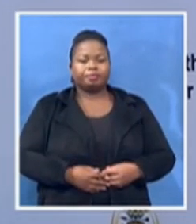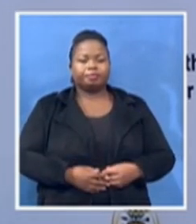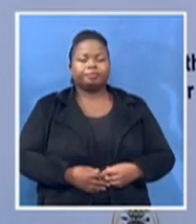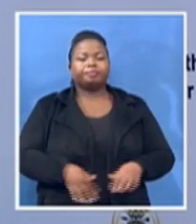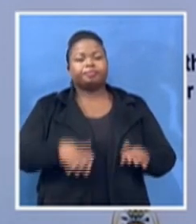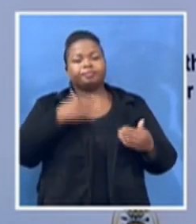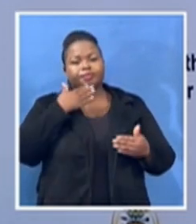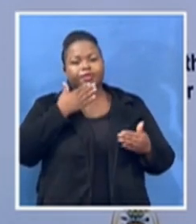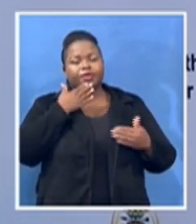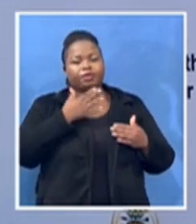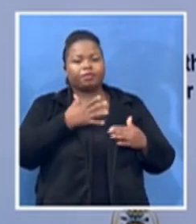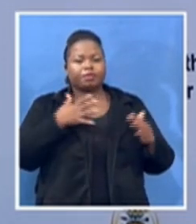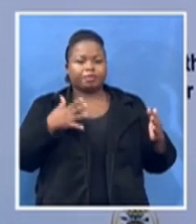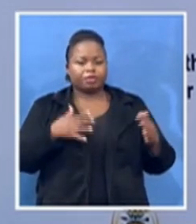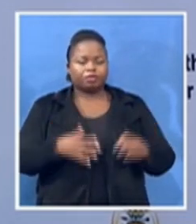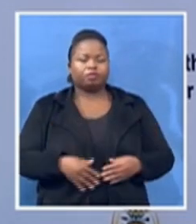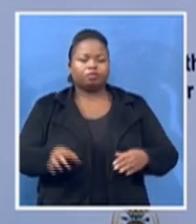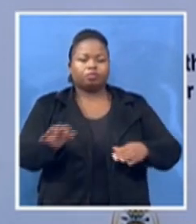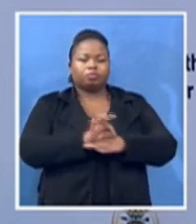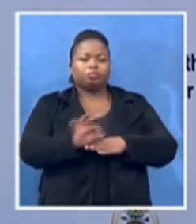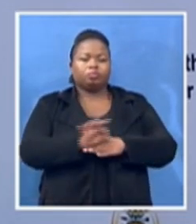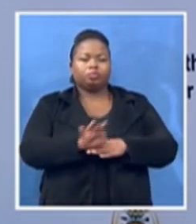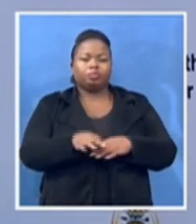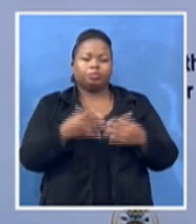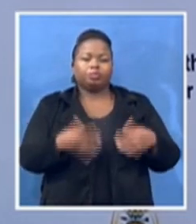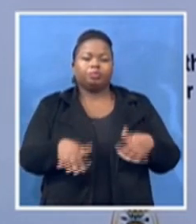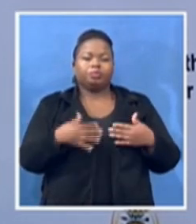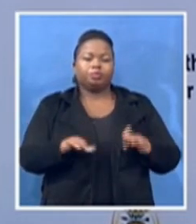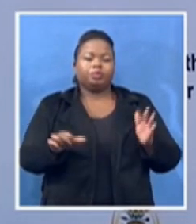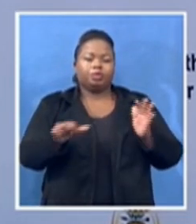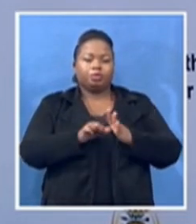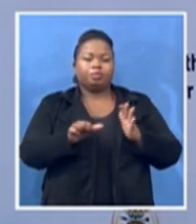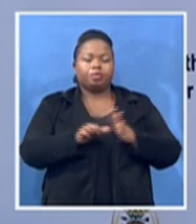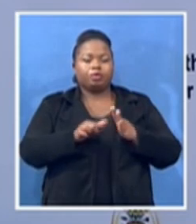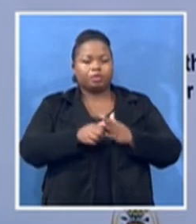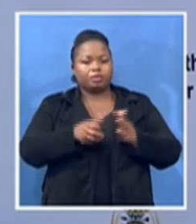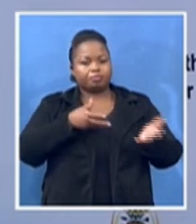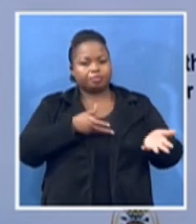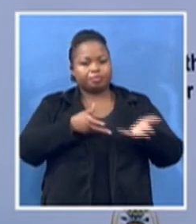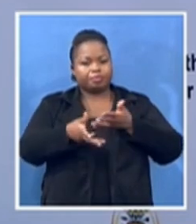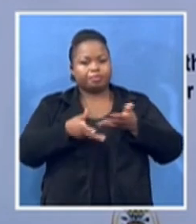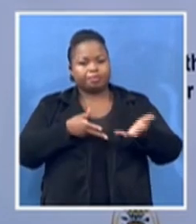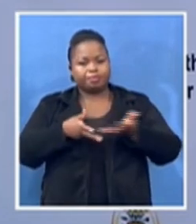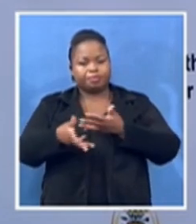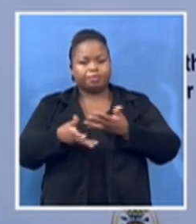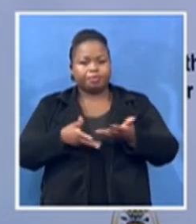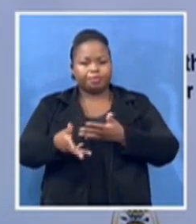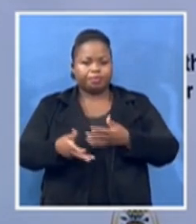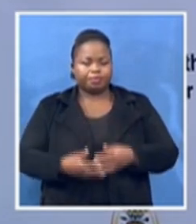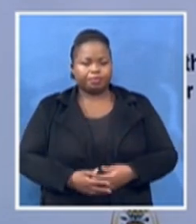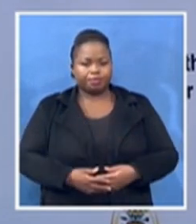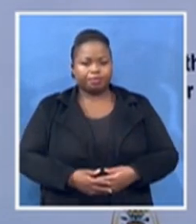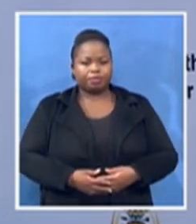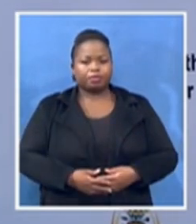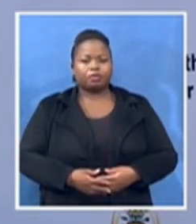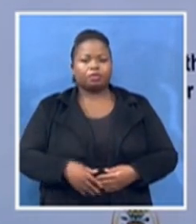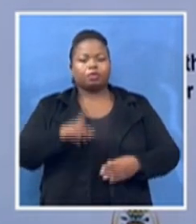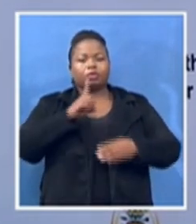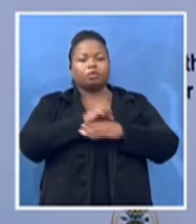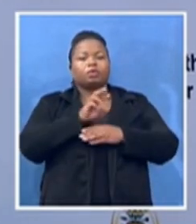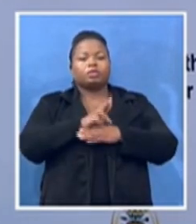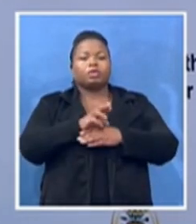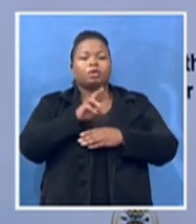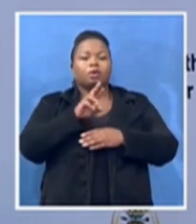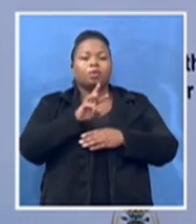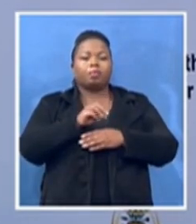interaction. Dr. Musa Sarombe, who was here with